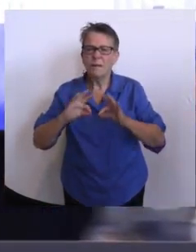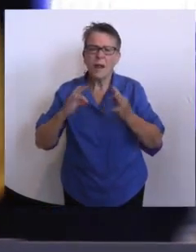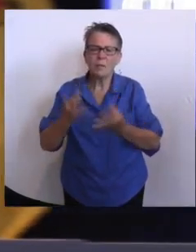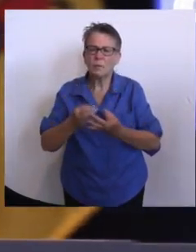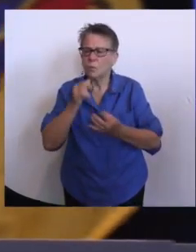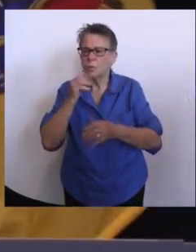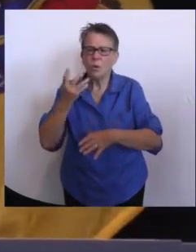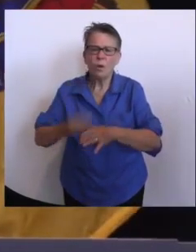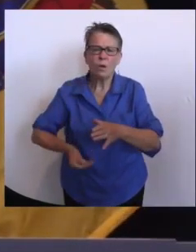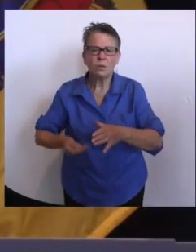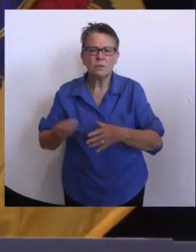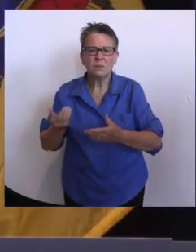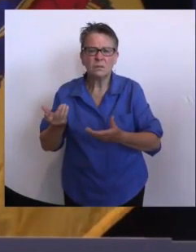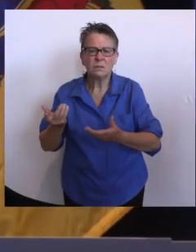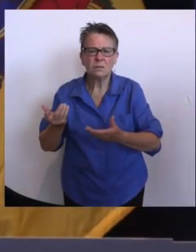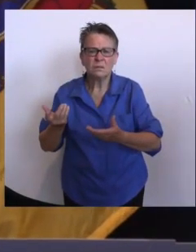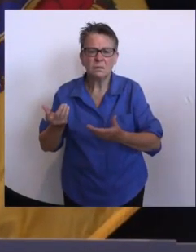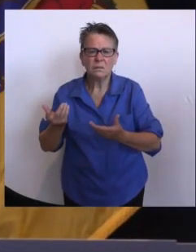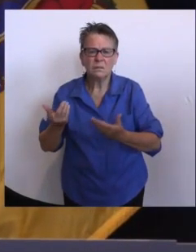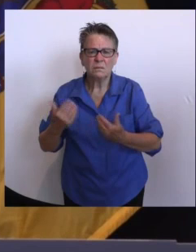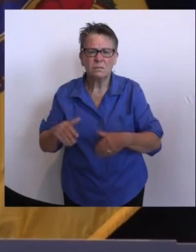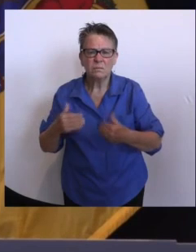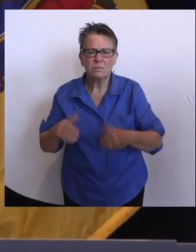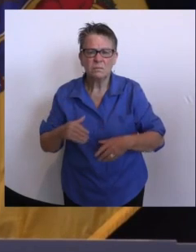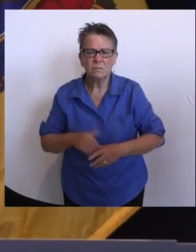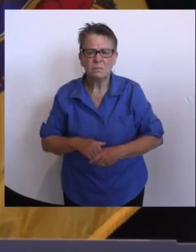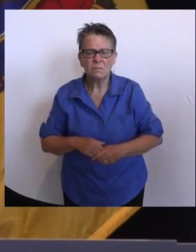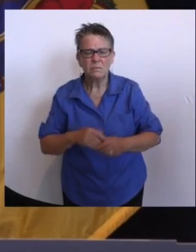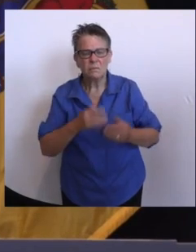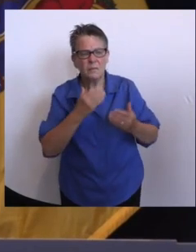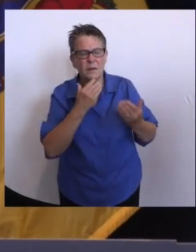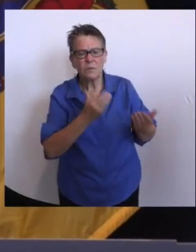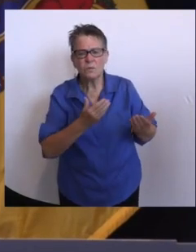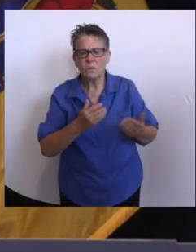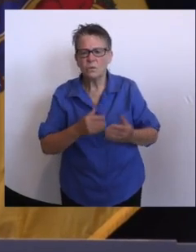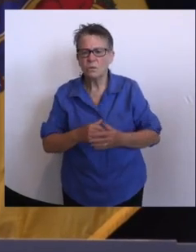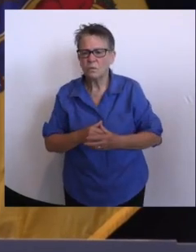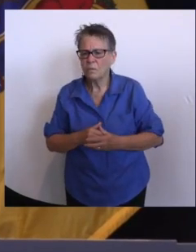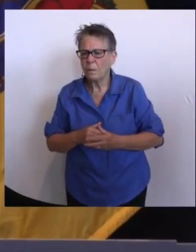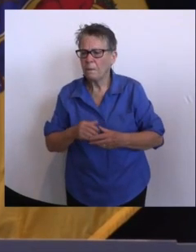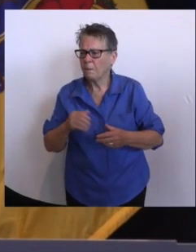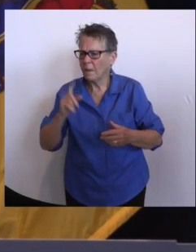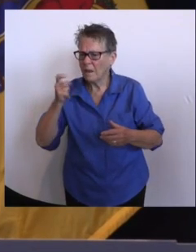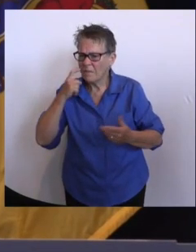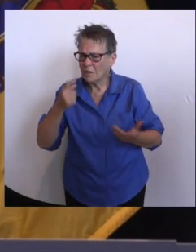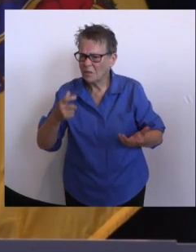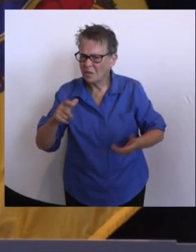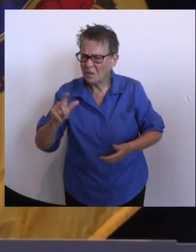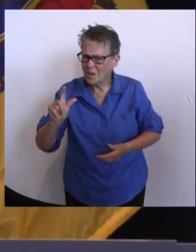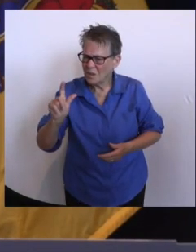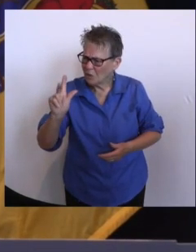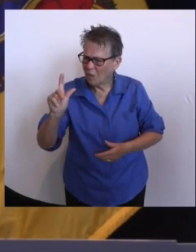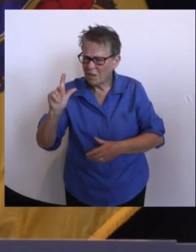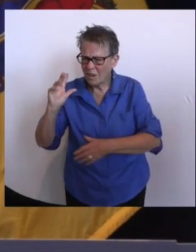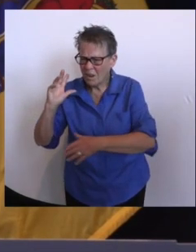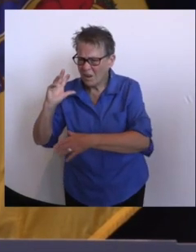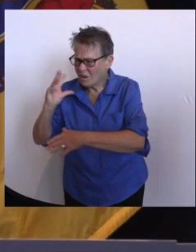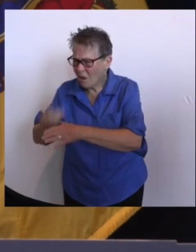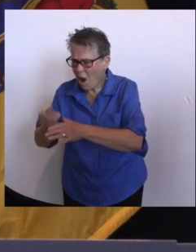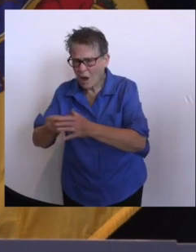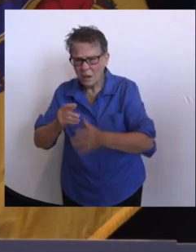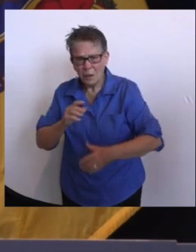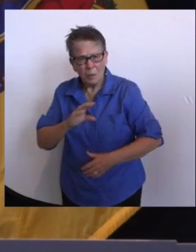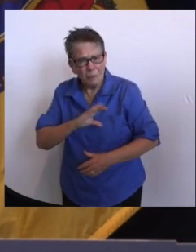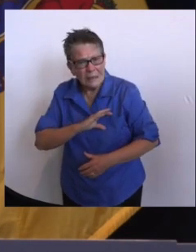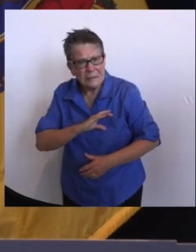Pat, on that last somber point, both the number 23 is high and the percentage of those who were lost to COVID